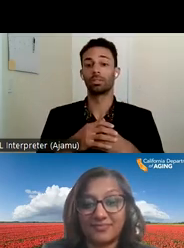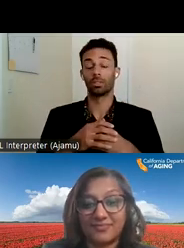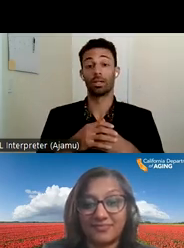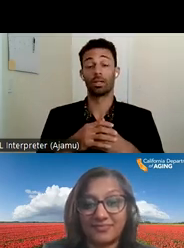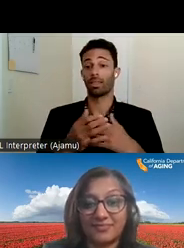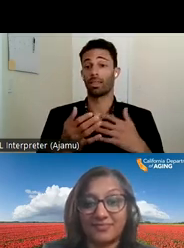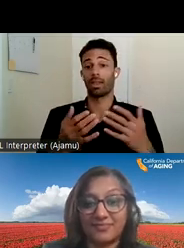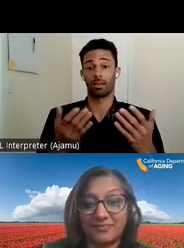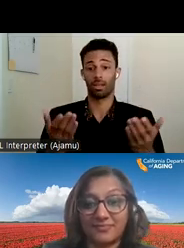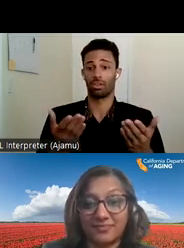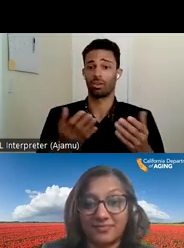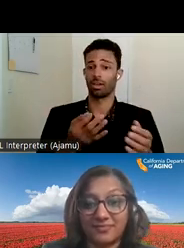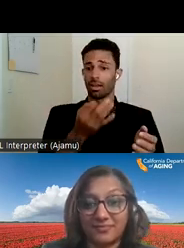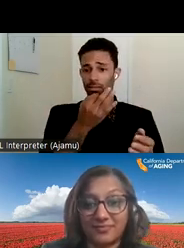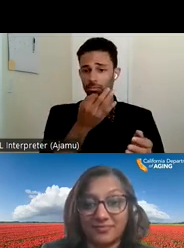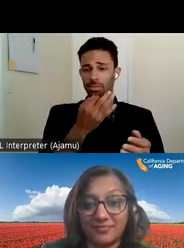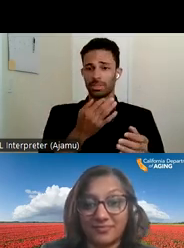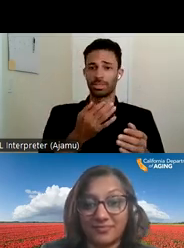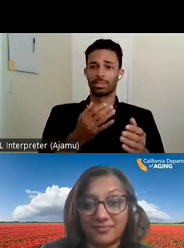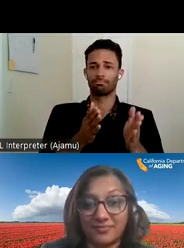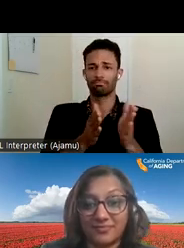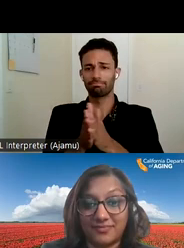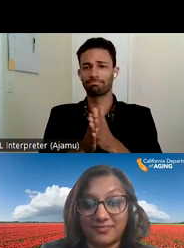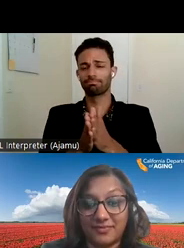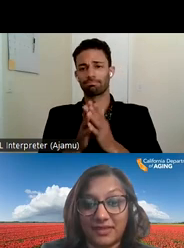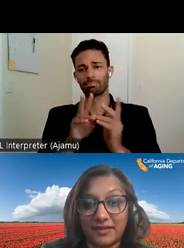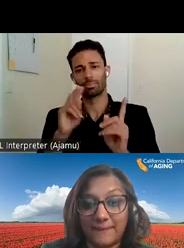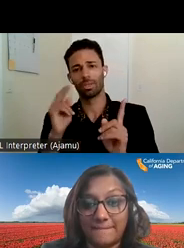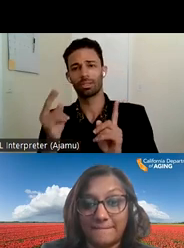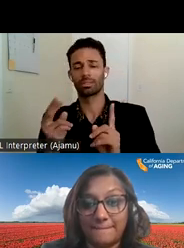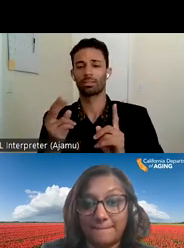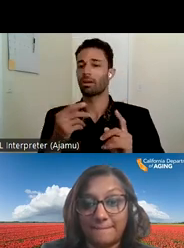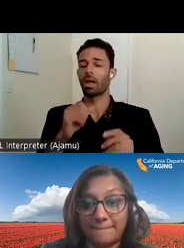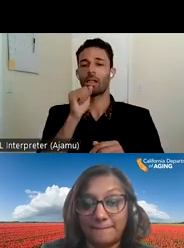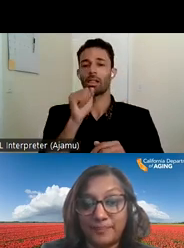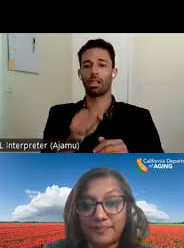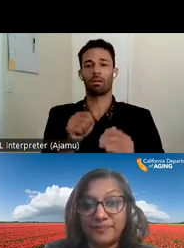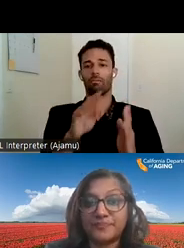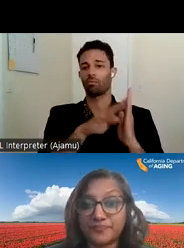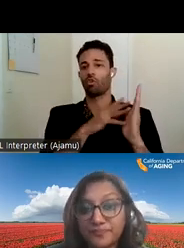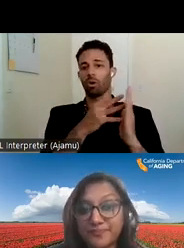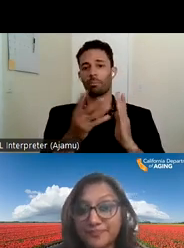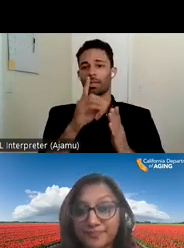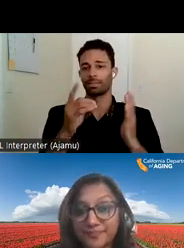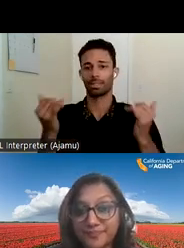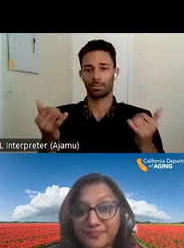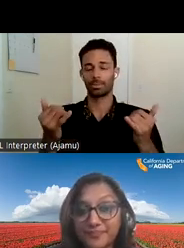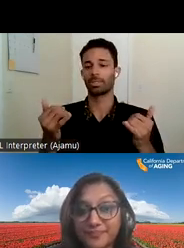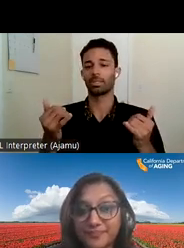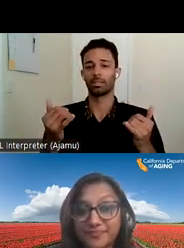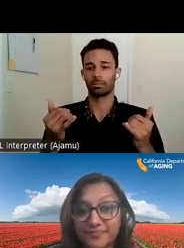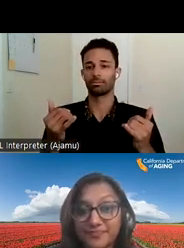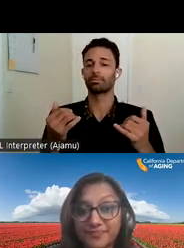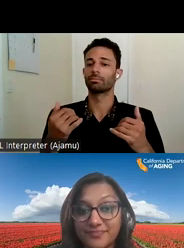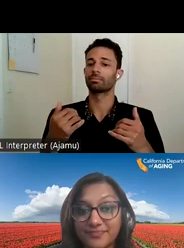expertise the passion the perspectives i love the format that was designed today um where we